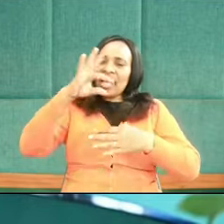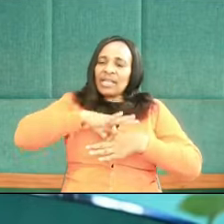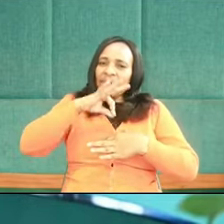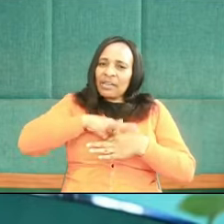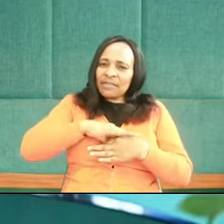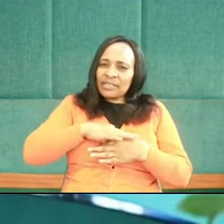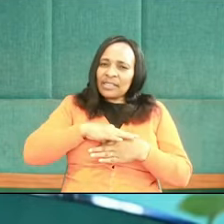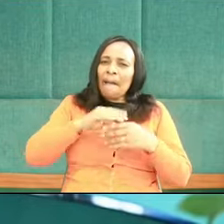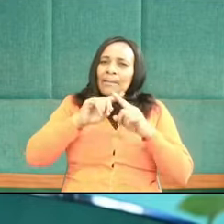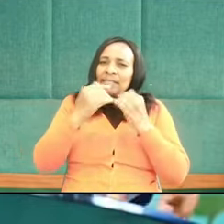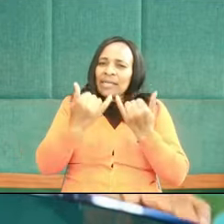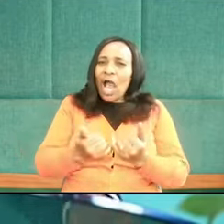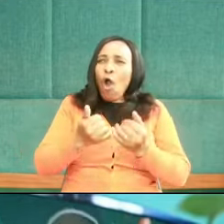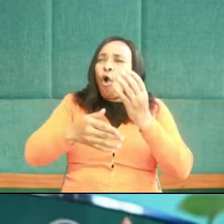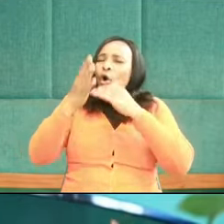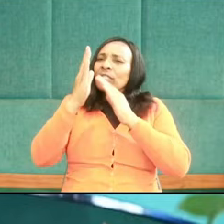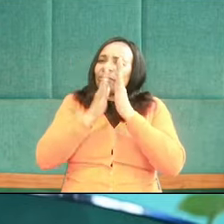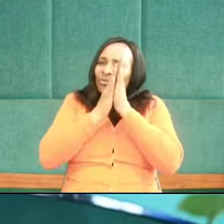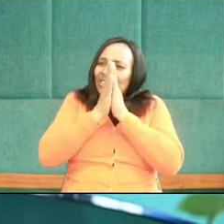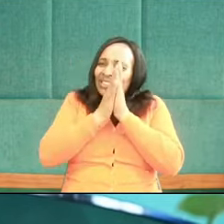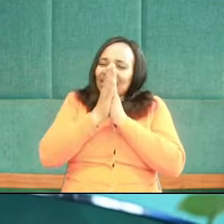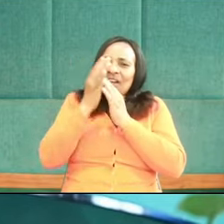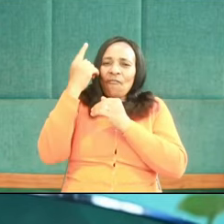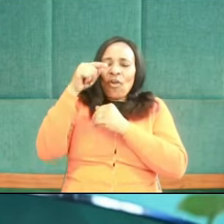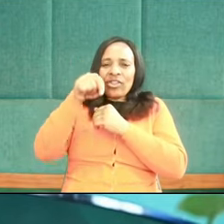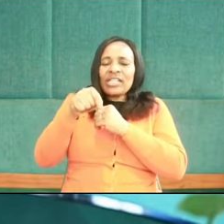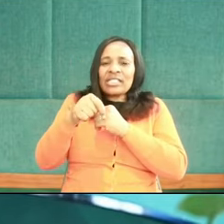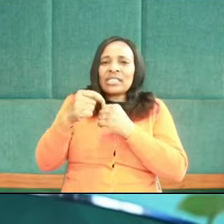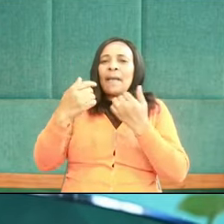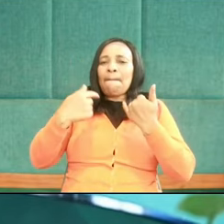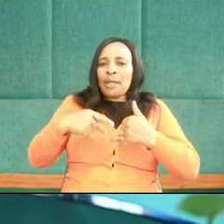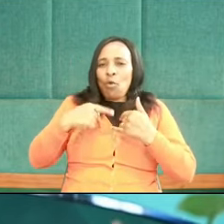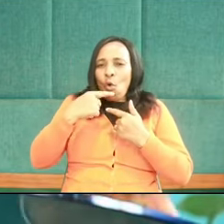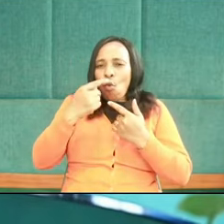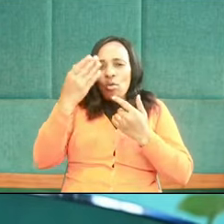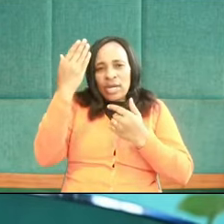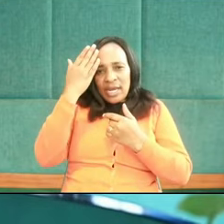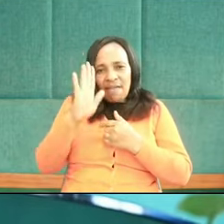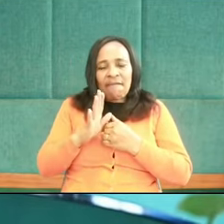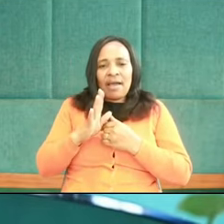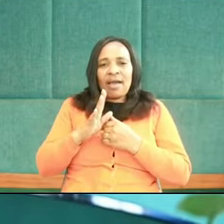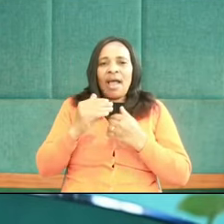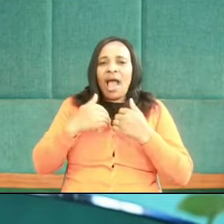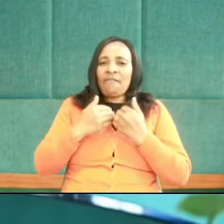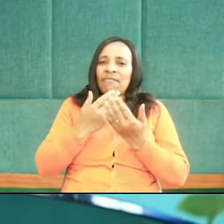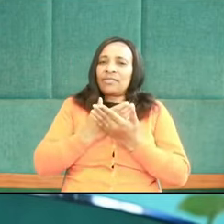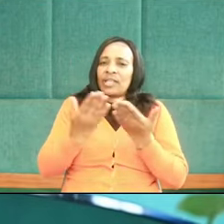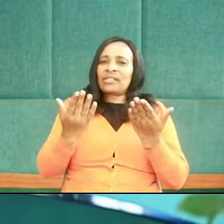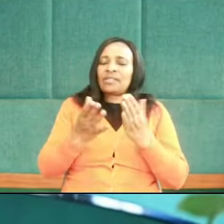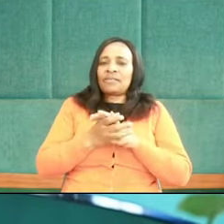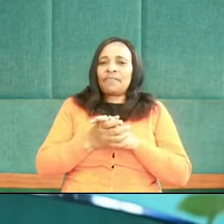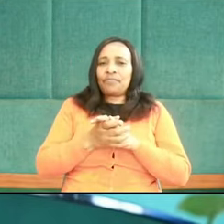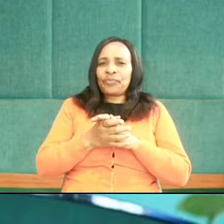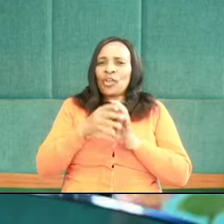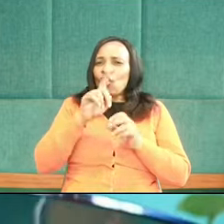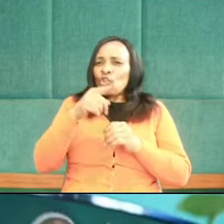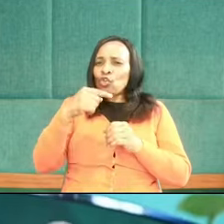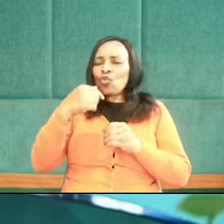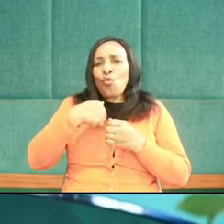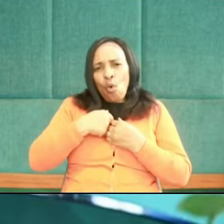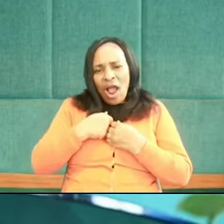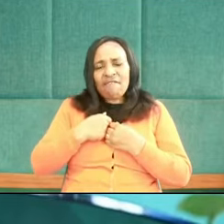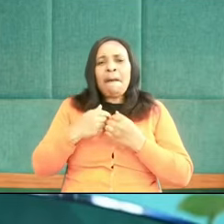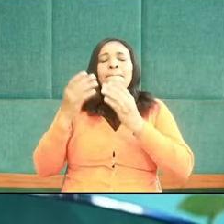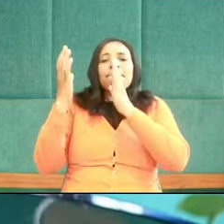He's interested in losing the bounds of the wicked, taking away the burdens of those who have cumbersome